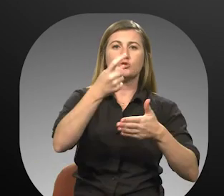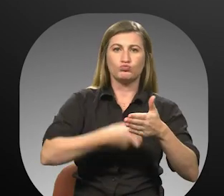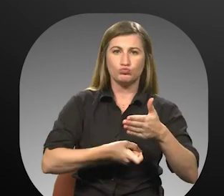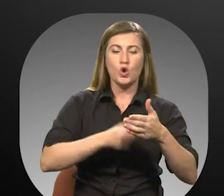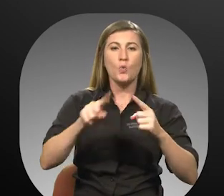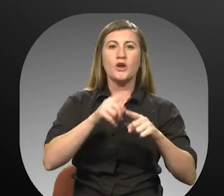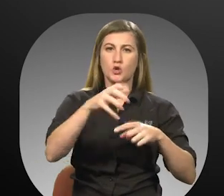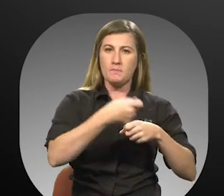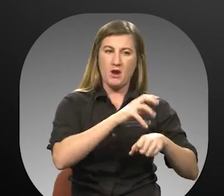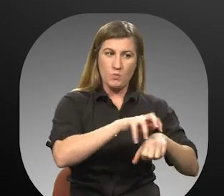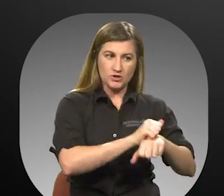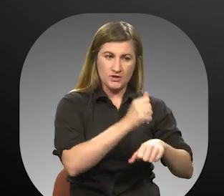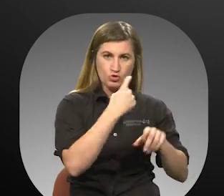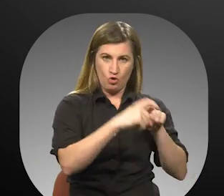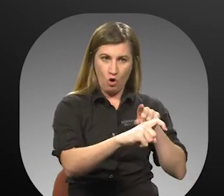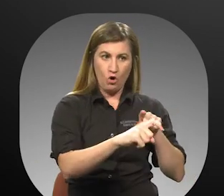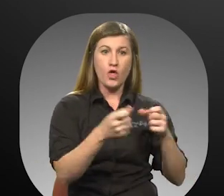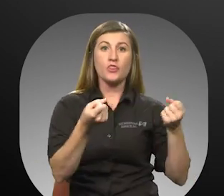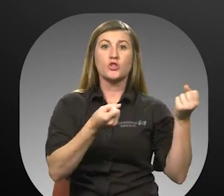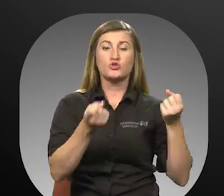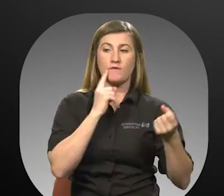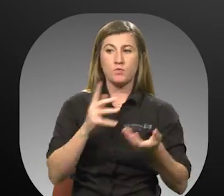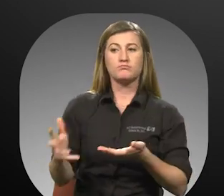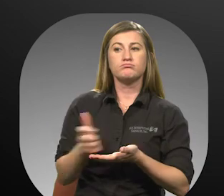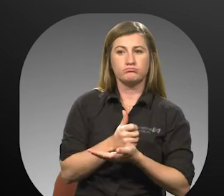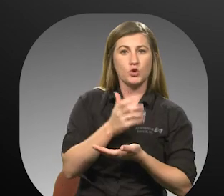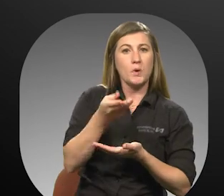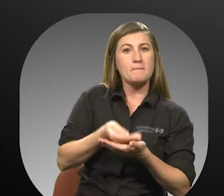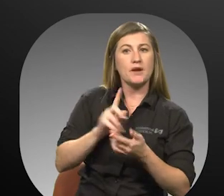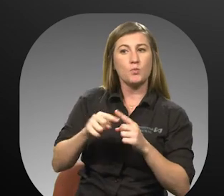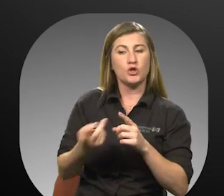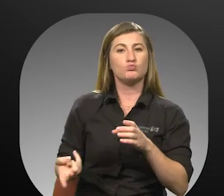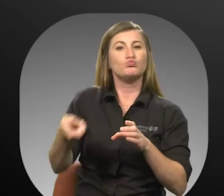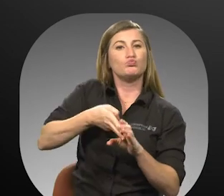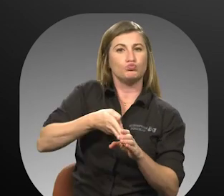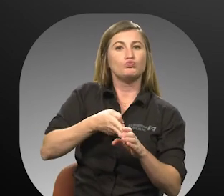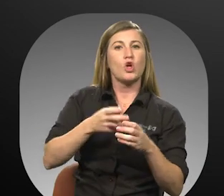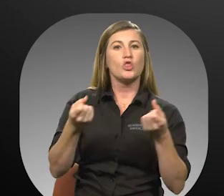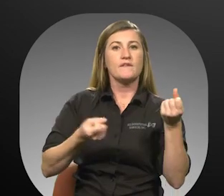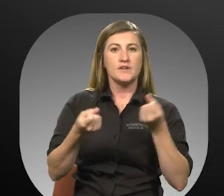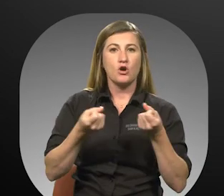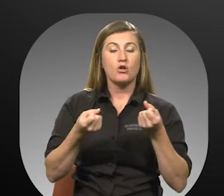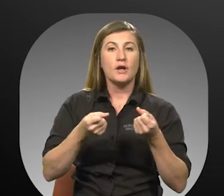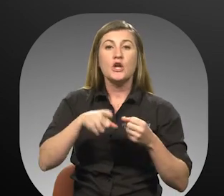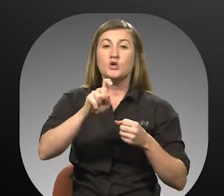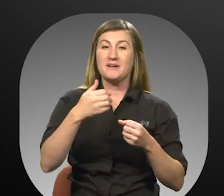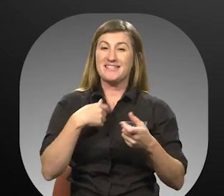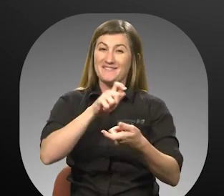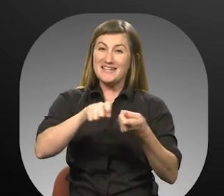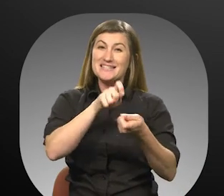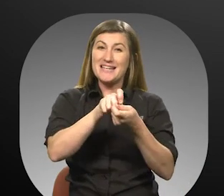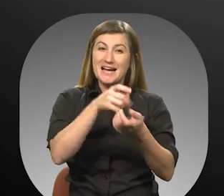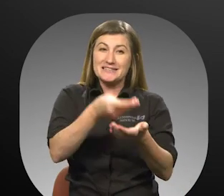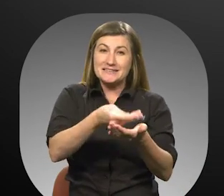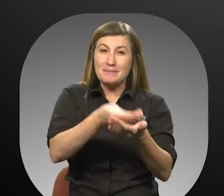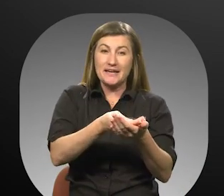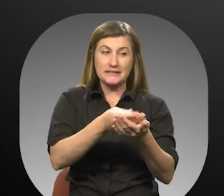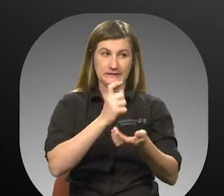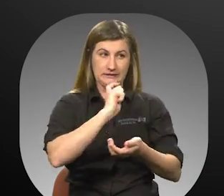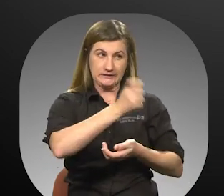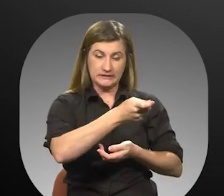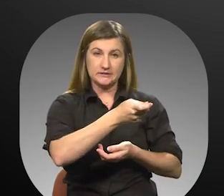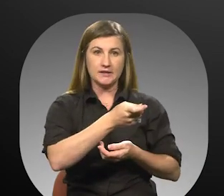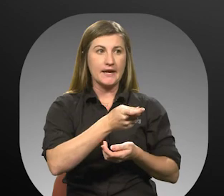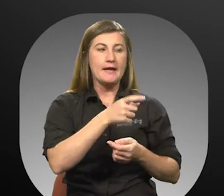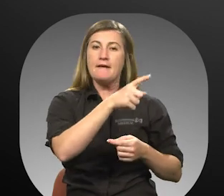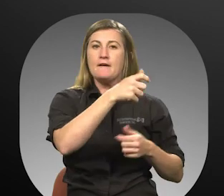reservation is made. The driver will collect the fare from you when you board the vehicle. You must have the exact change. Drivers